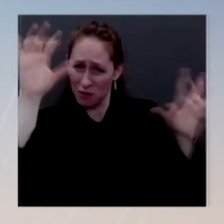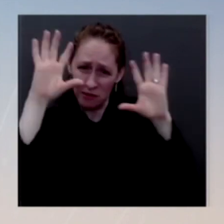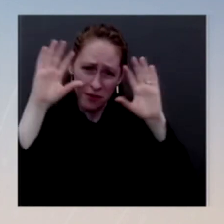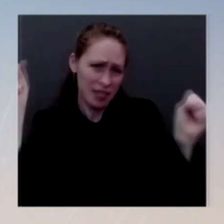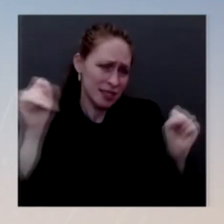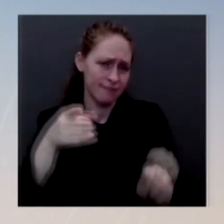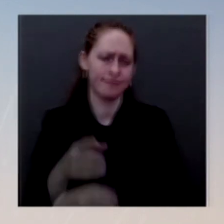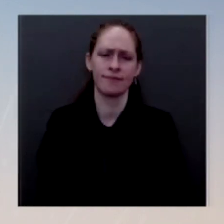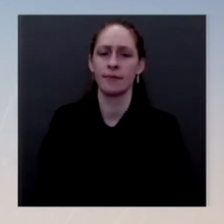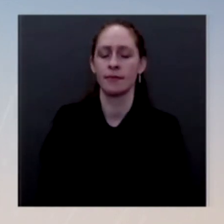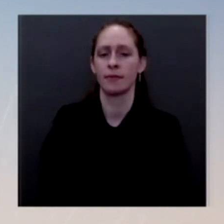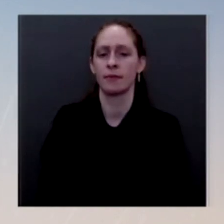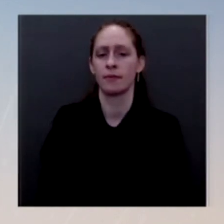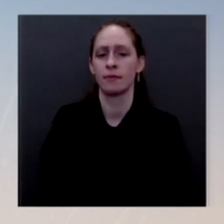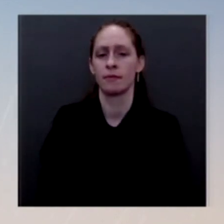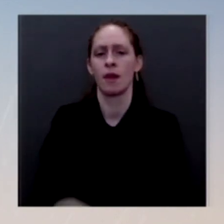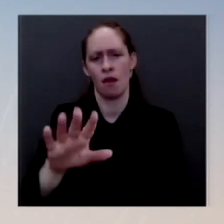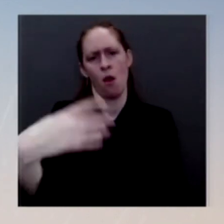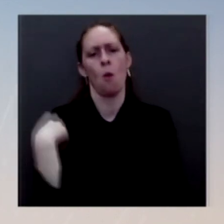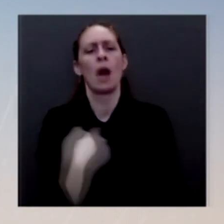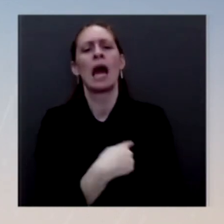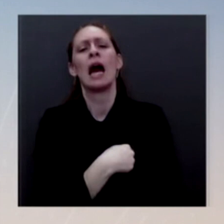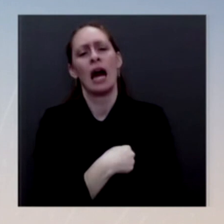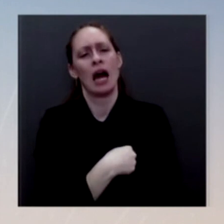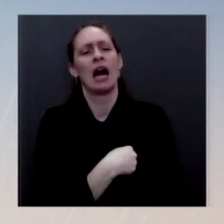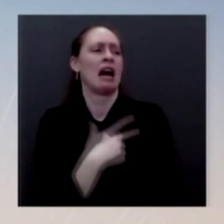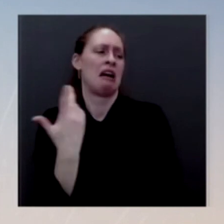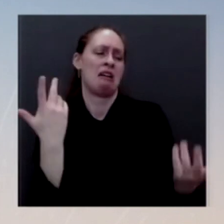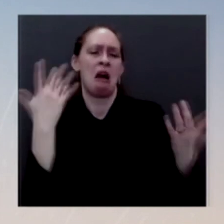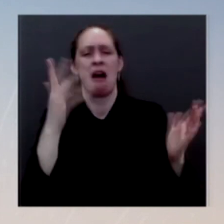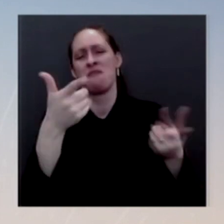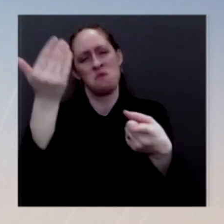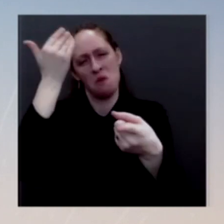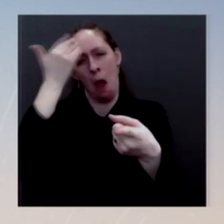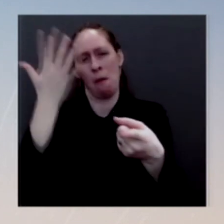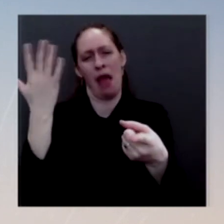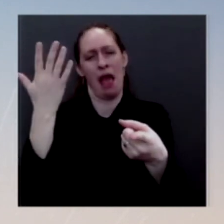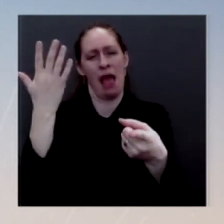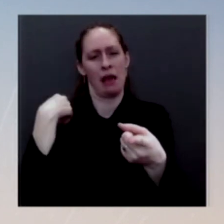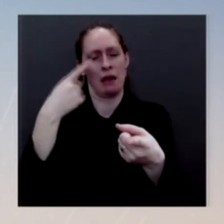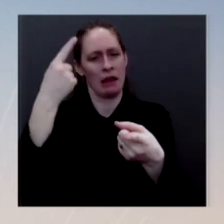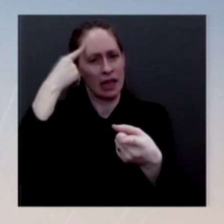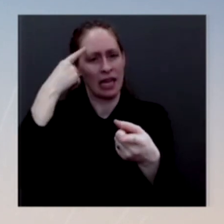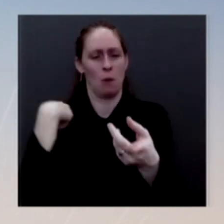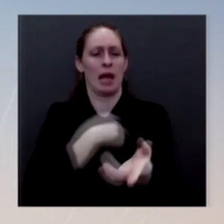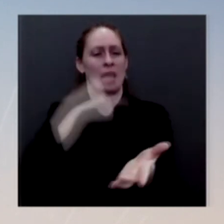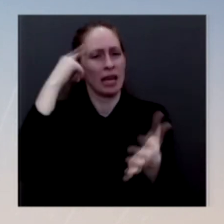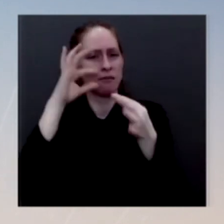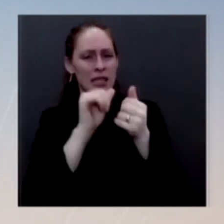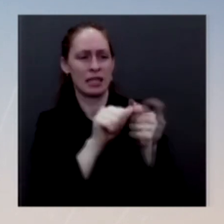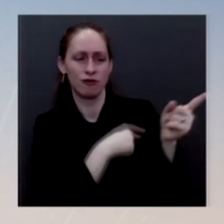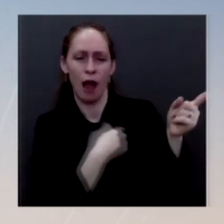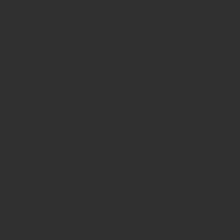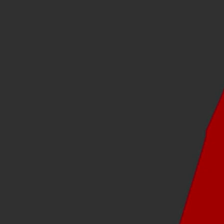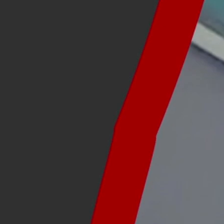region around the world. We believe it can be destabilizing, and we're concerned by the PRC's attempt to intimidate its neighbors. We'll continue to stand with our